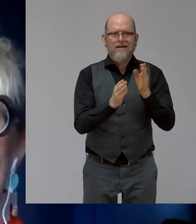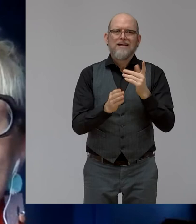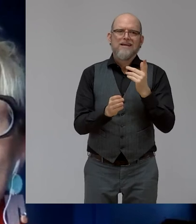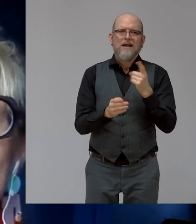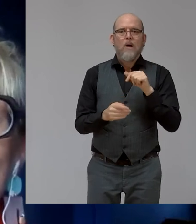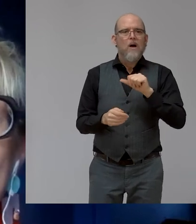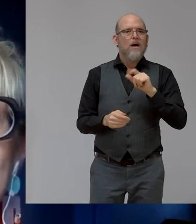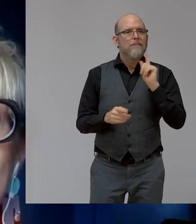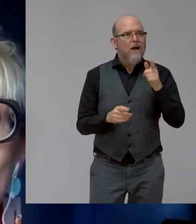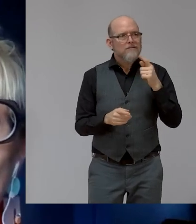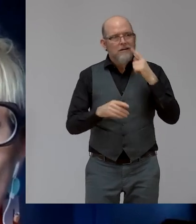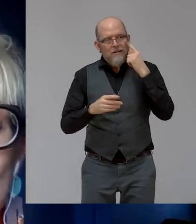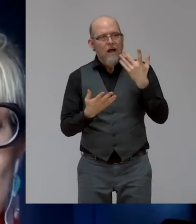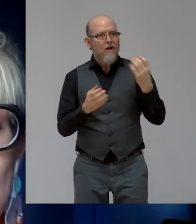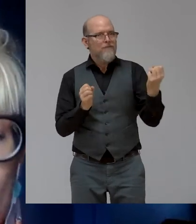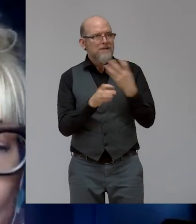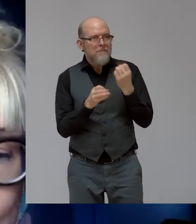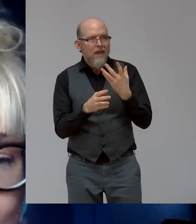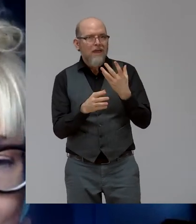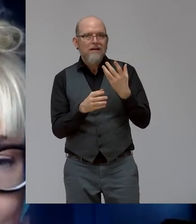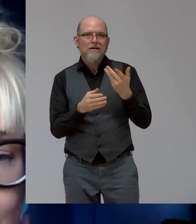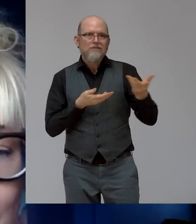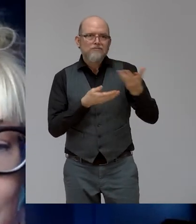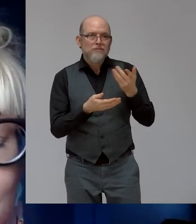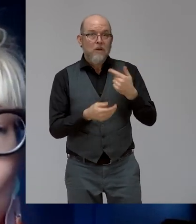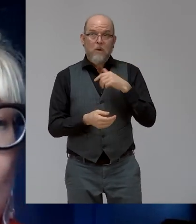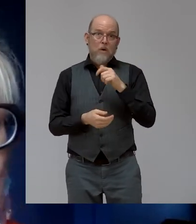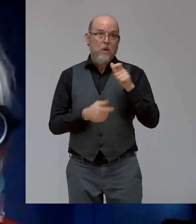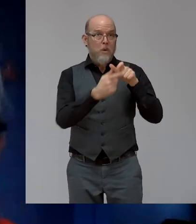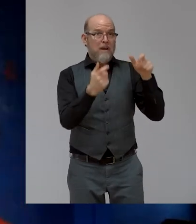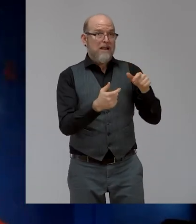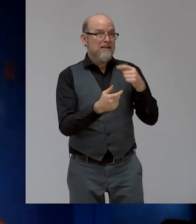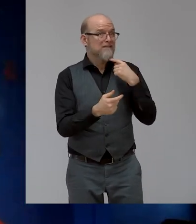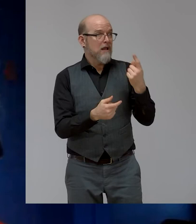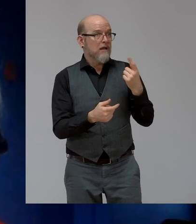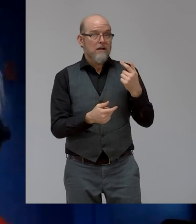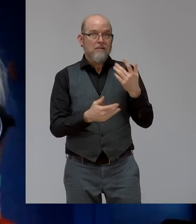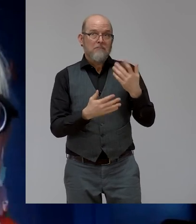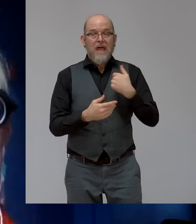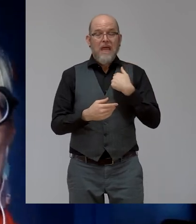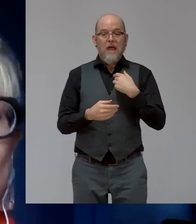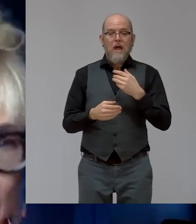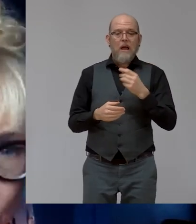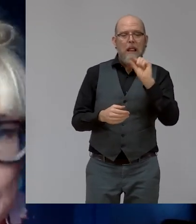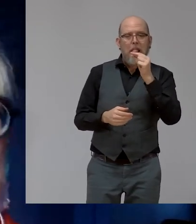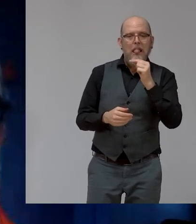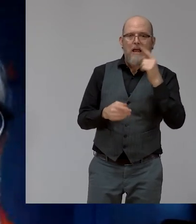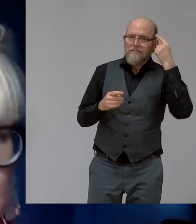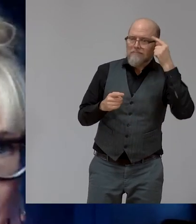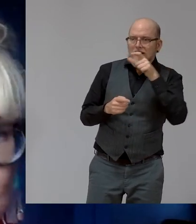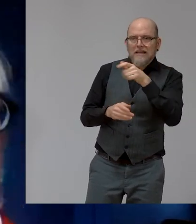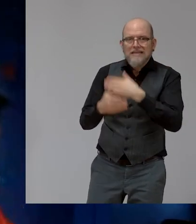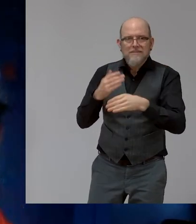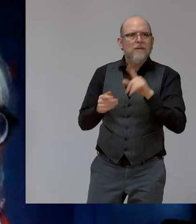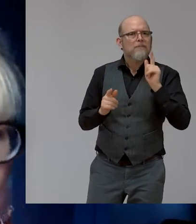their greatest thing is we're not doing enough. So, dot, dot, dot, we won't do any more. So that fear of not getting it right and not